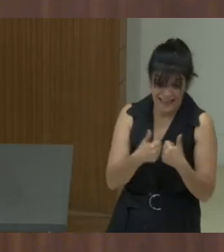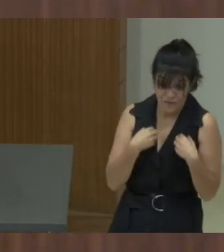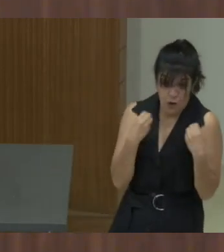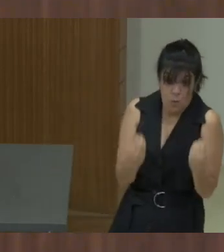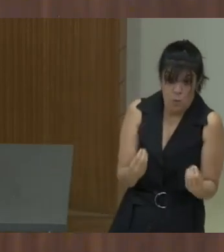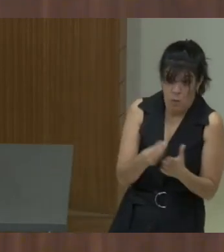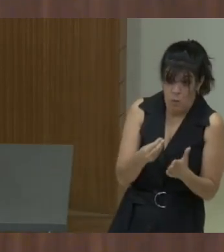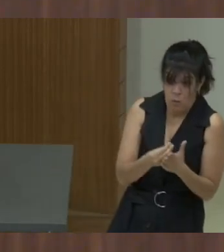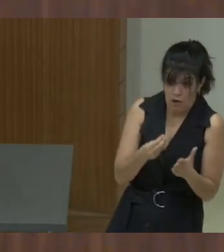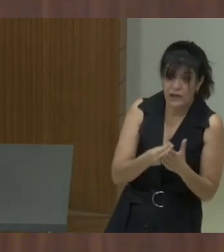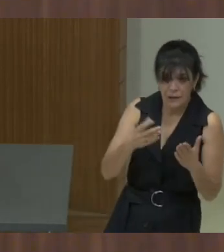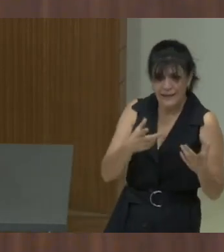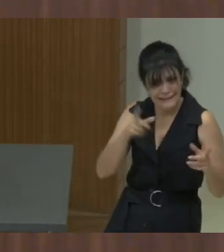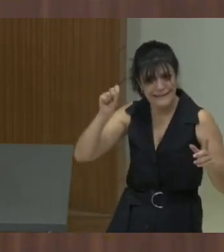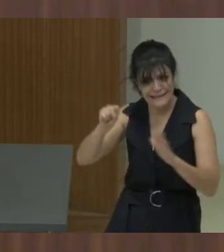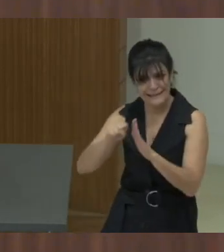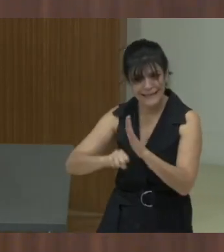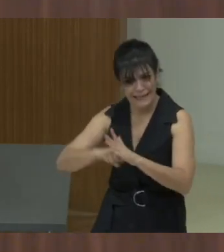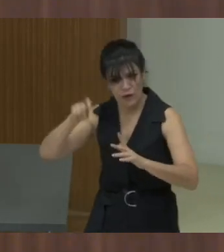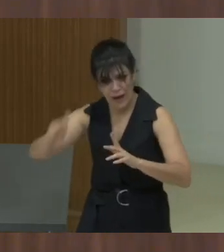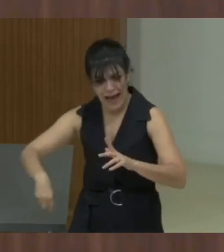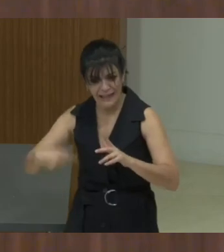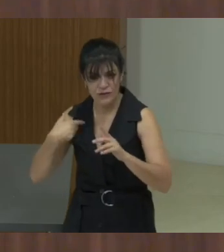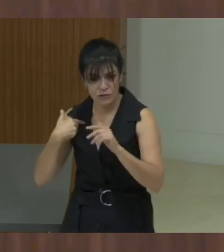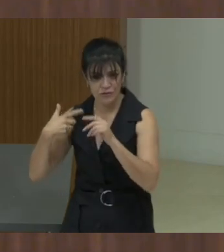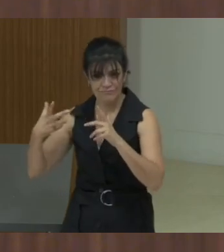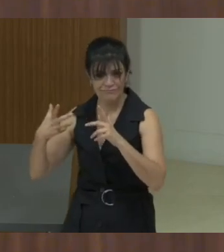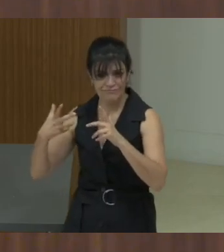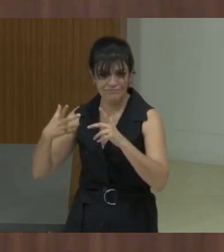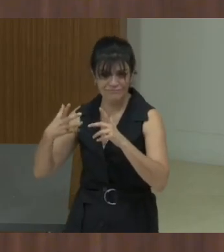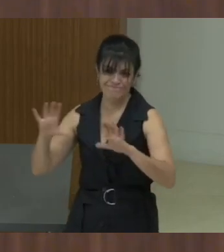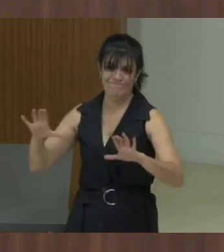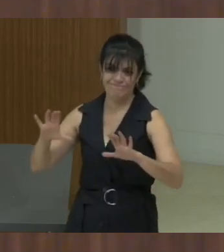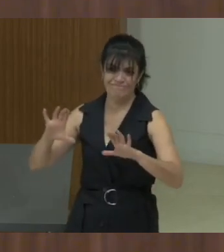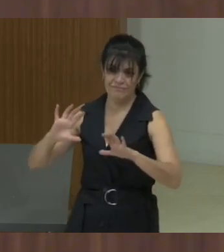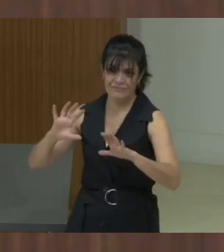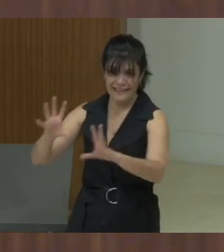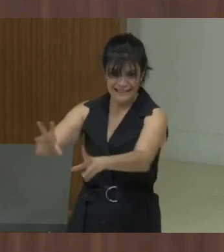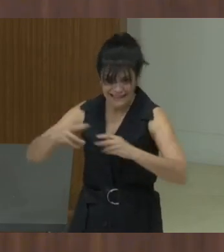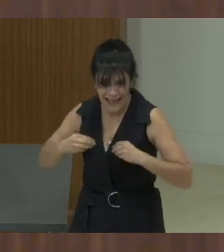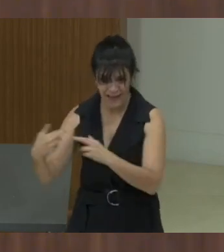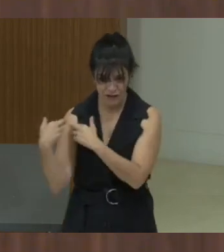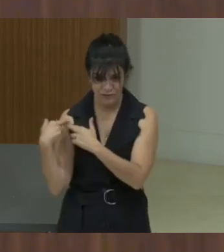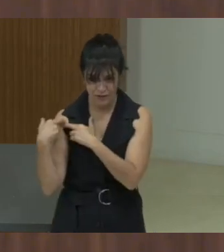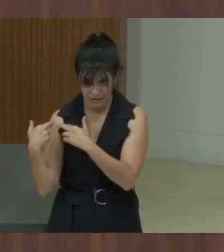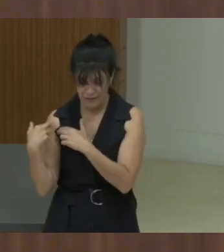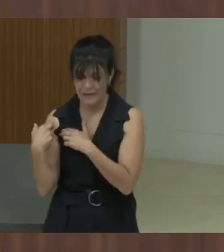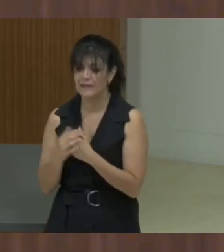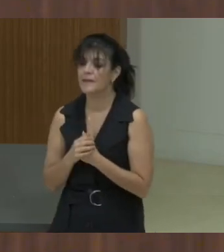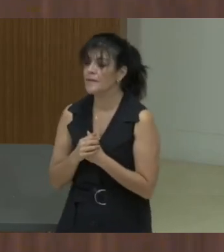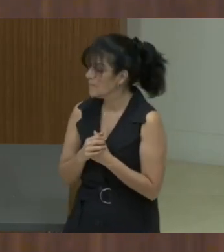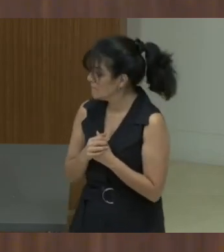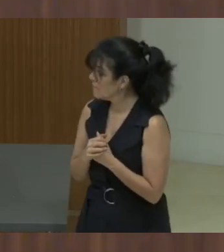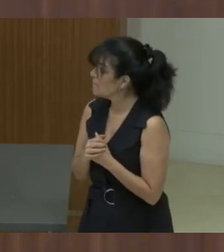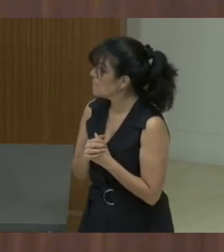that has to take the responsibility of the monitoring. So, in conclusion, I want to just make this point that in a cultural